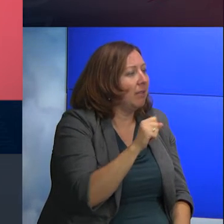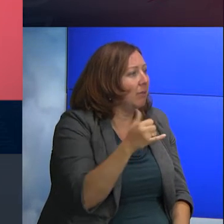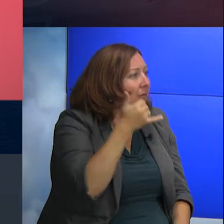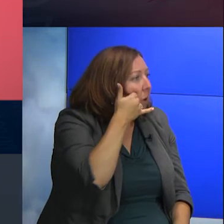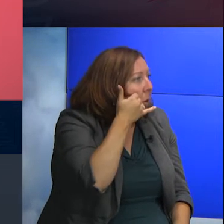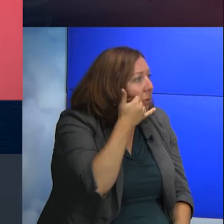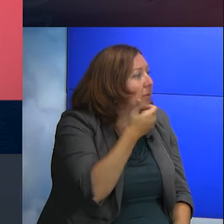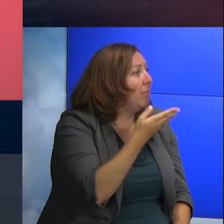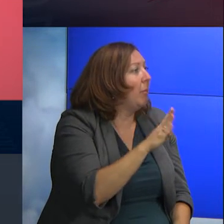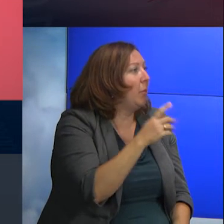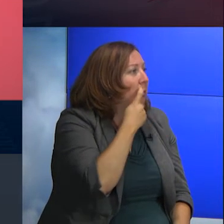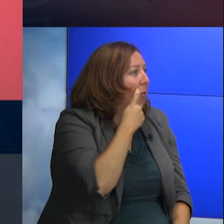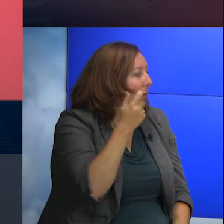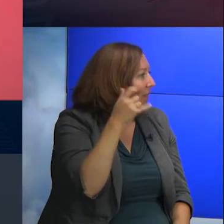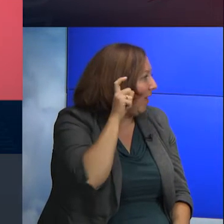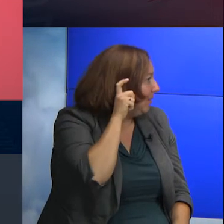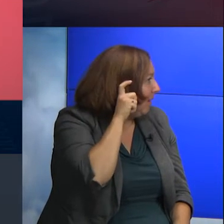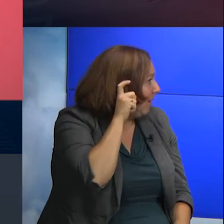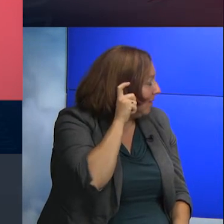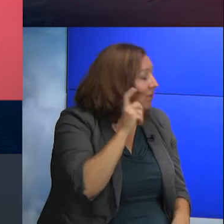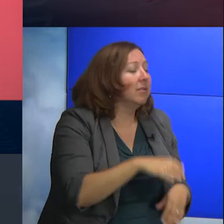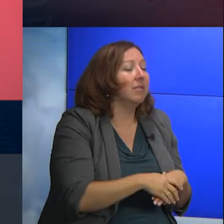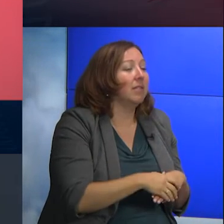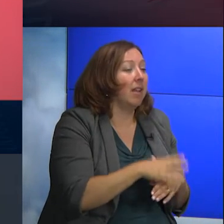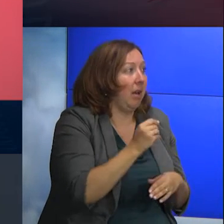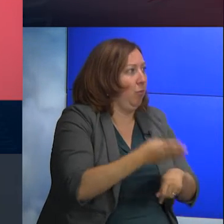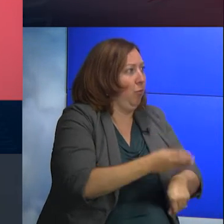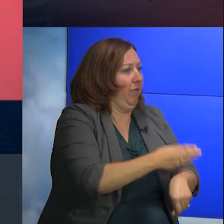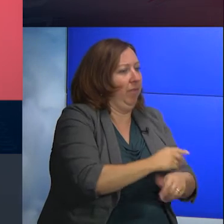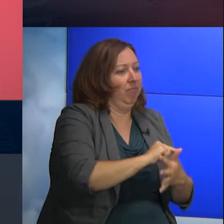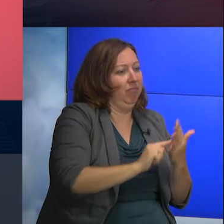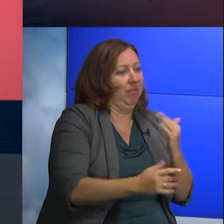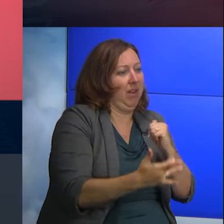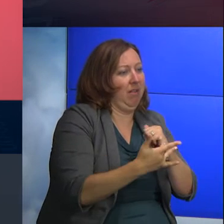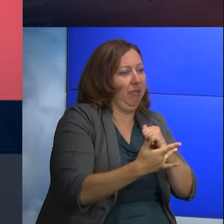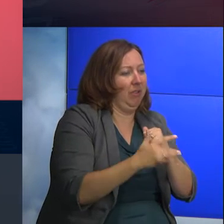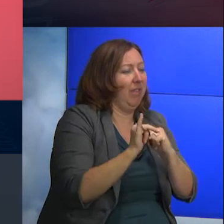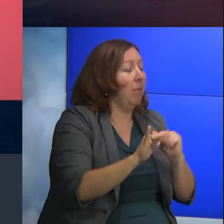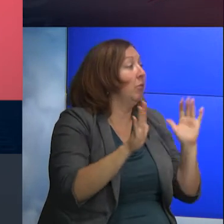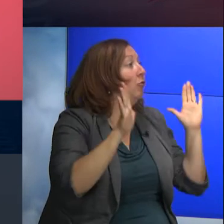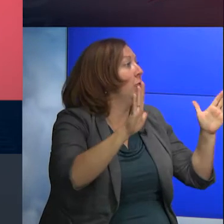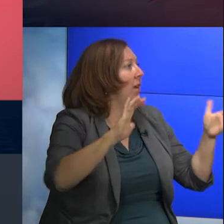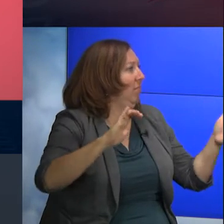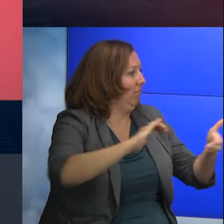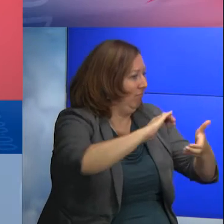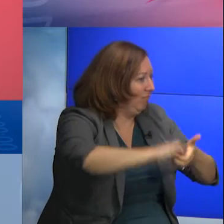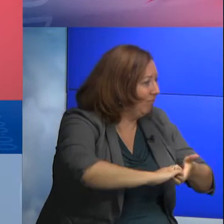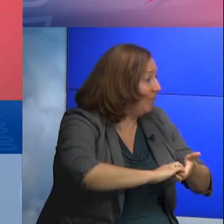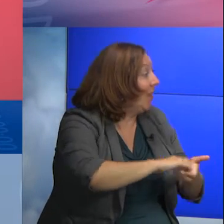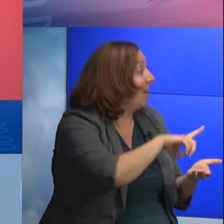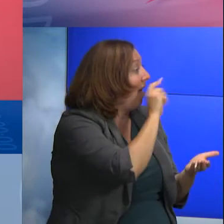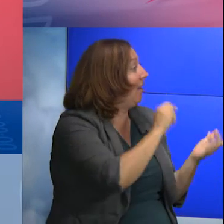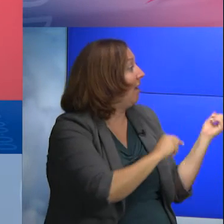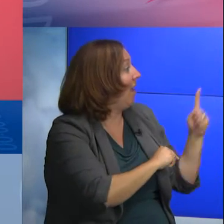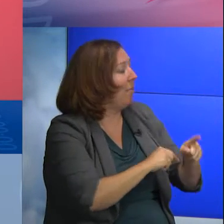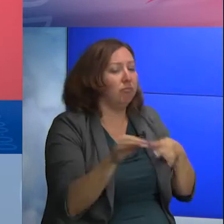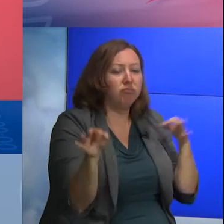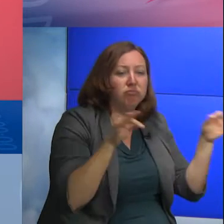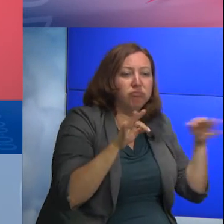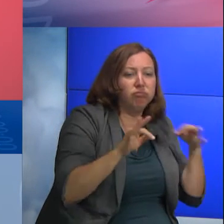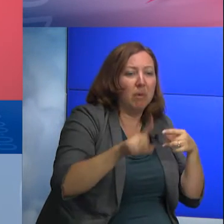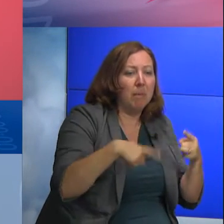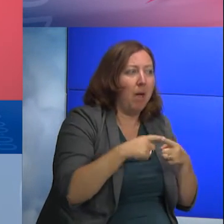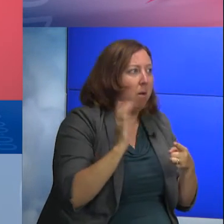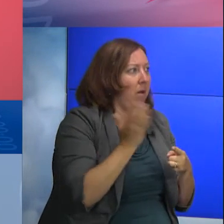headsets and making those better, improving them, which is why it was a great marriage for Gallaudet to come to us and talk to our member companies